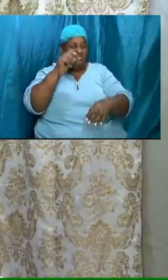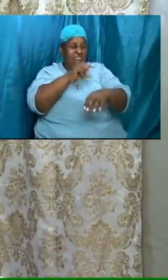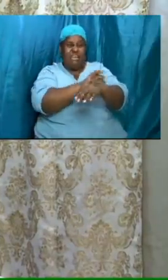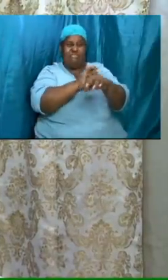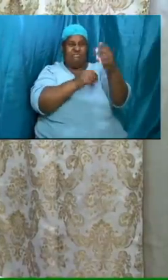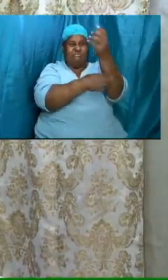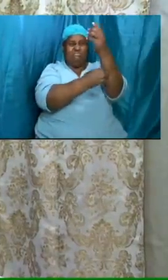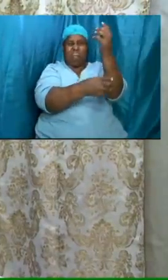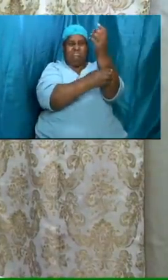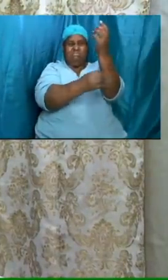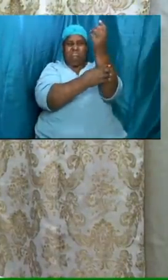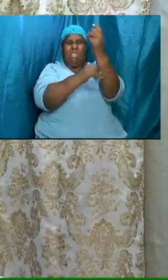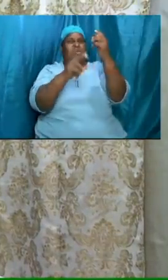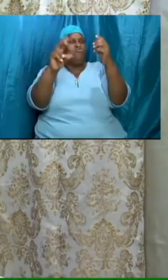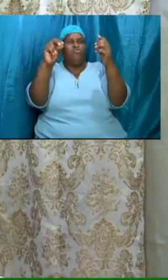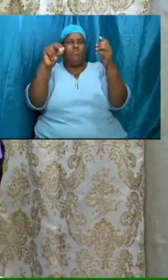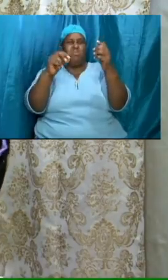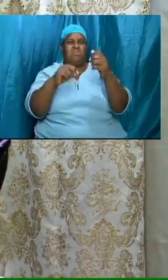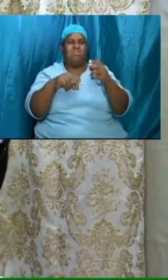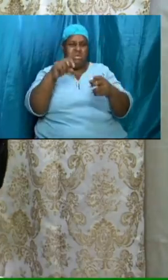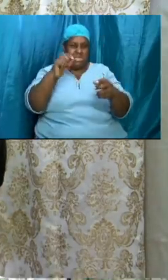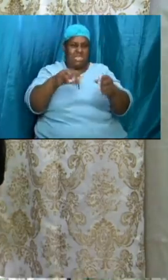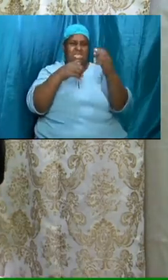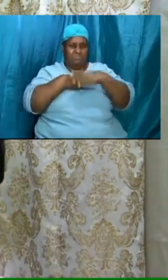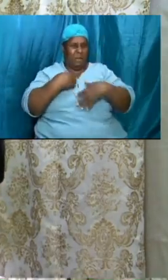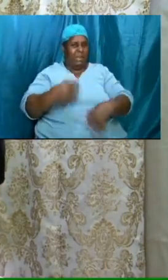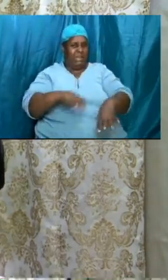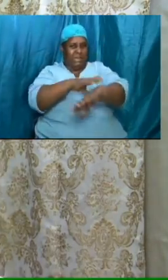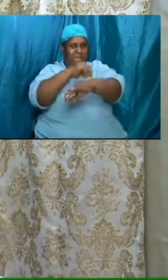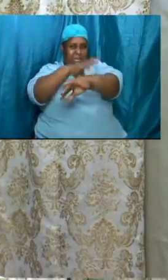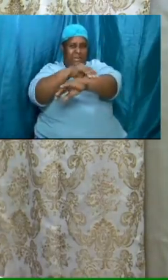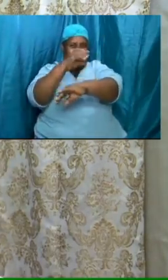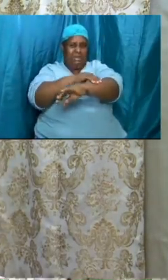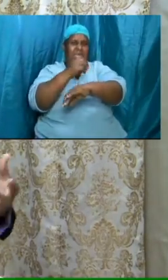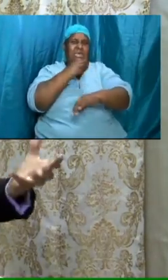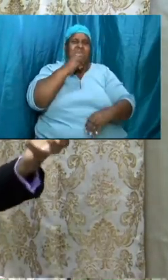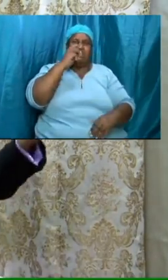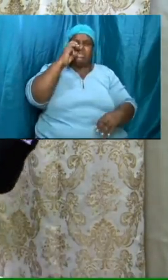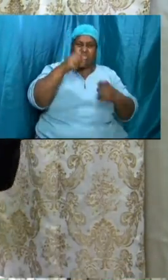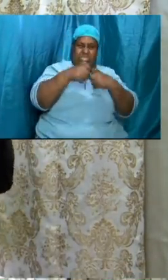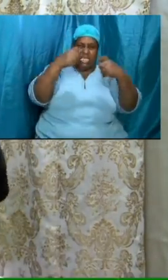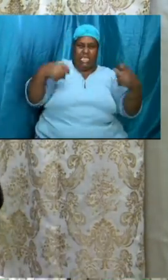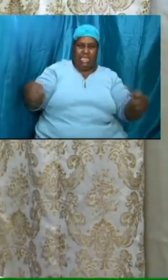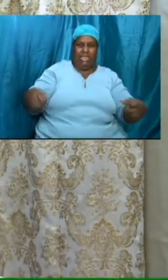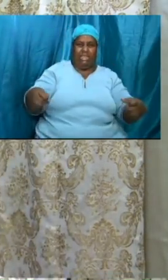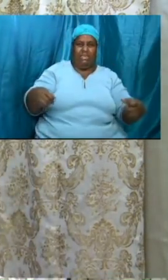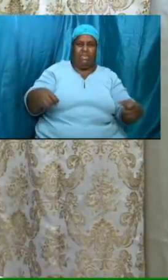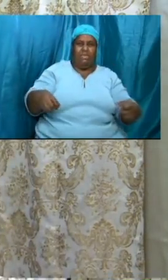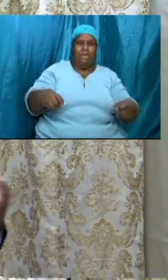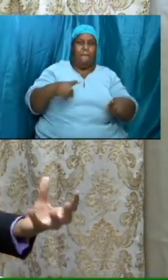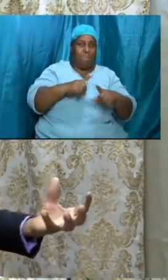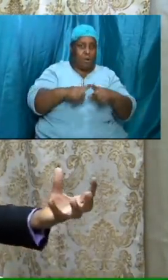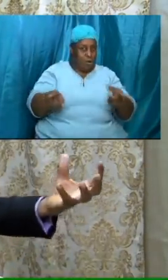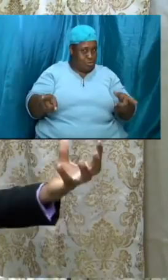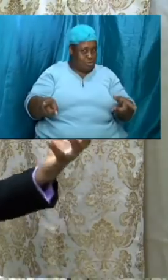because this is corruptible and this corruptible will die and will be changed and we will